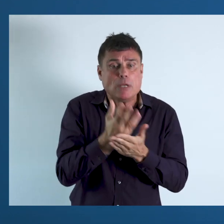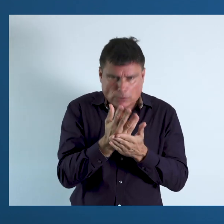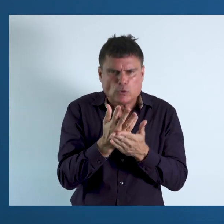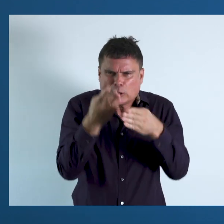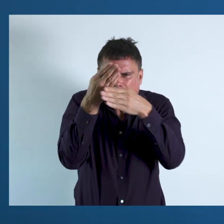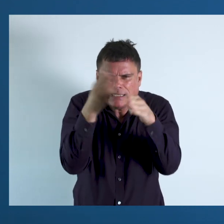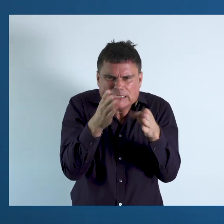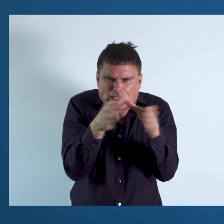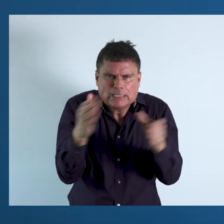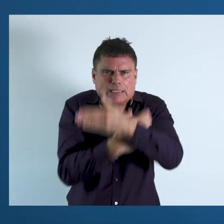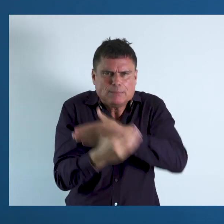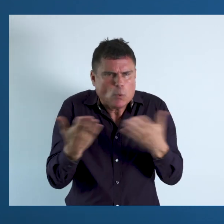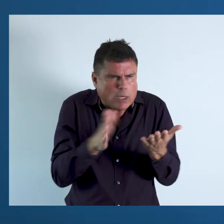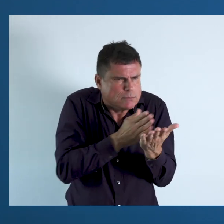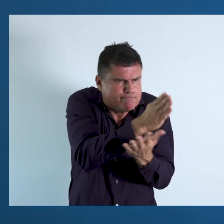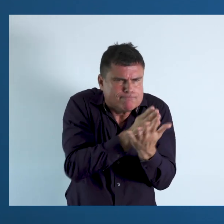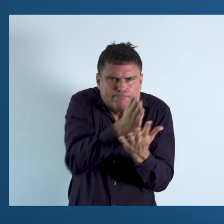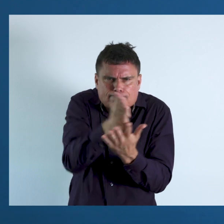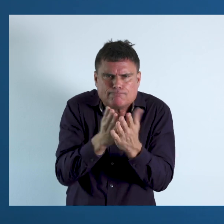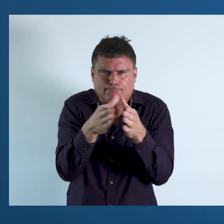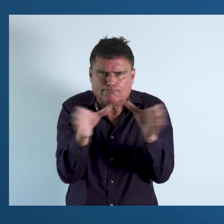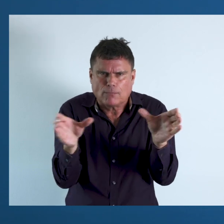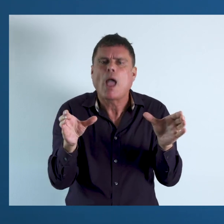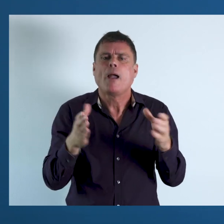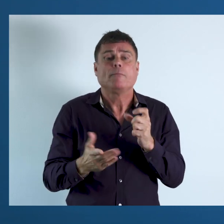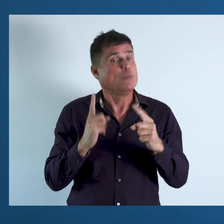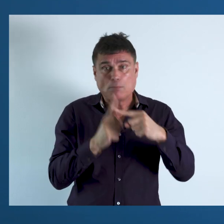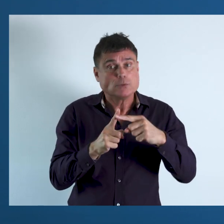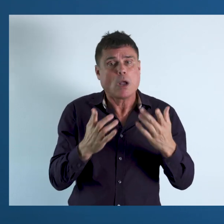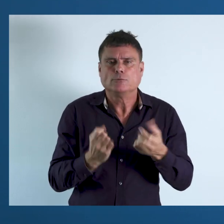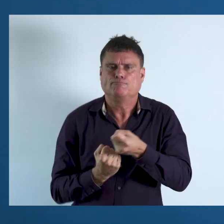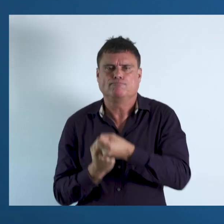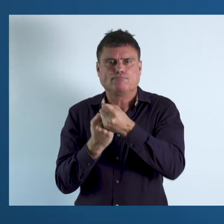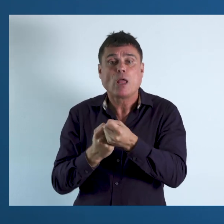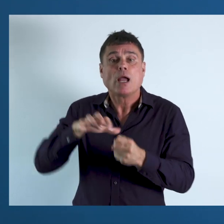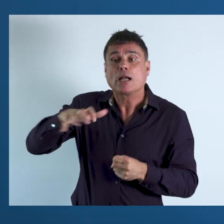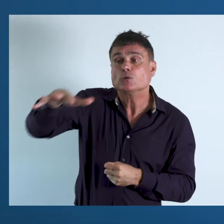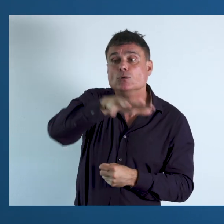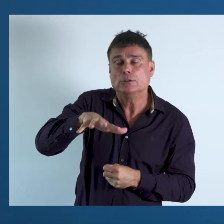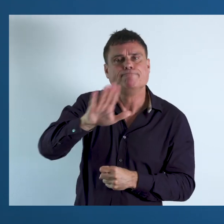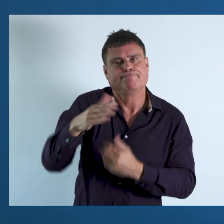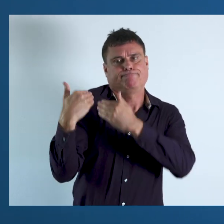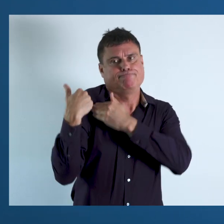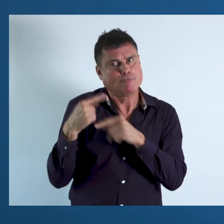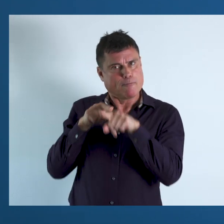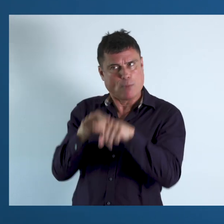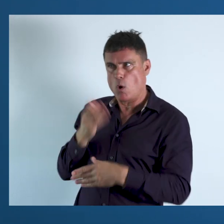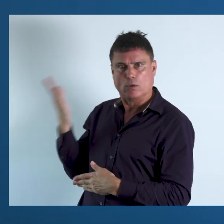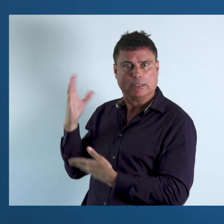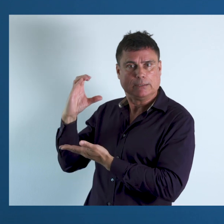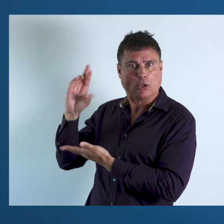shall be disaggregated as appropriate and used to help assess the implementation of states parties'